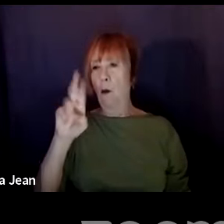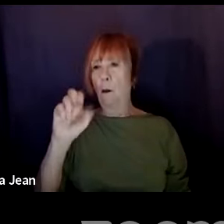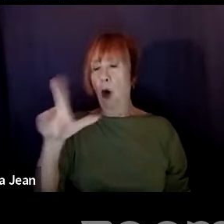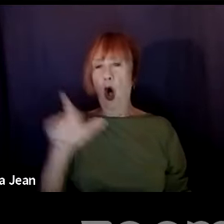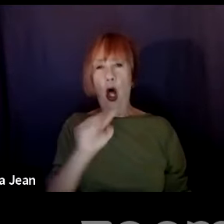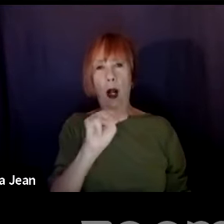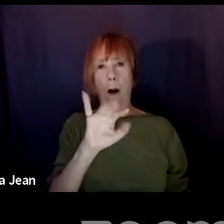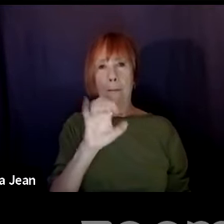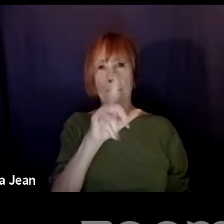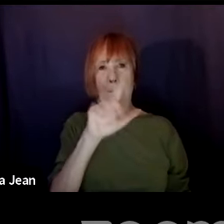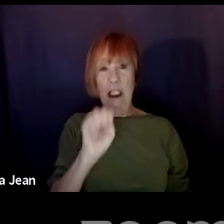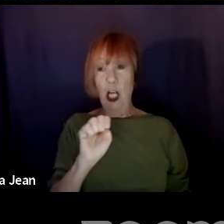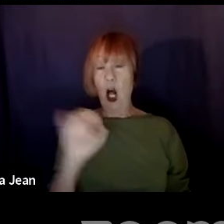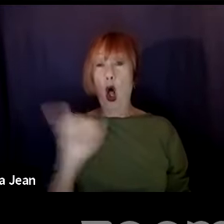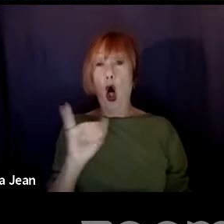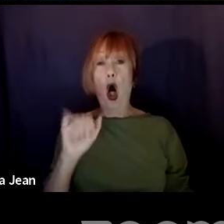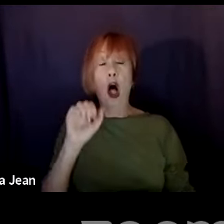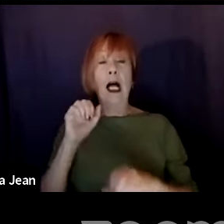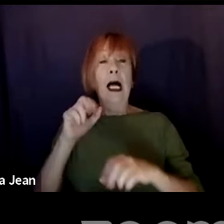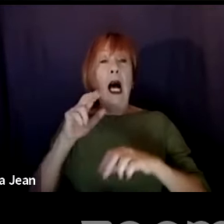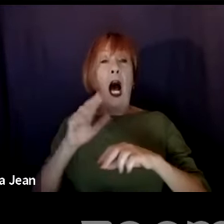or boards within the WGA.